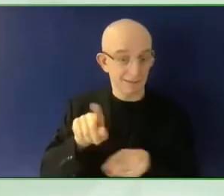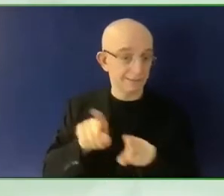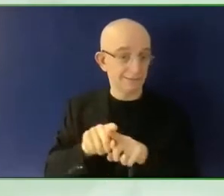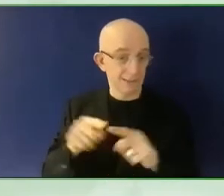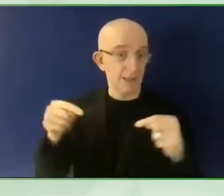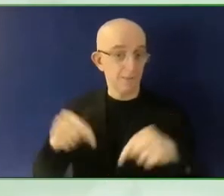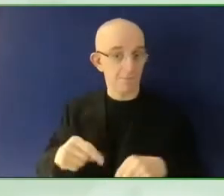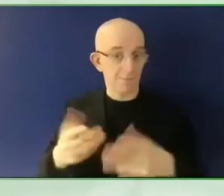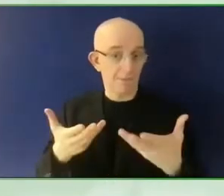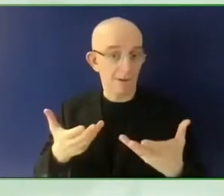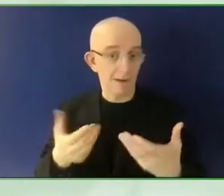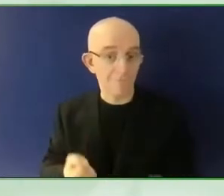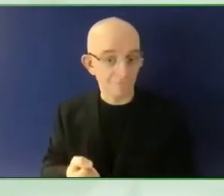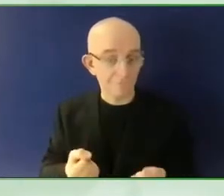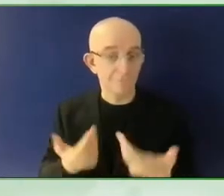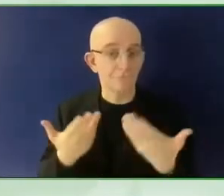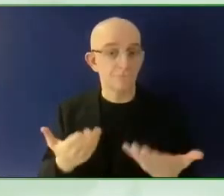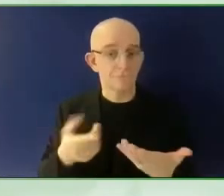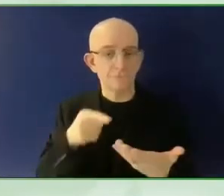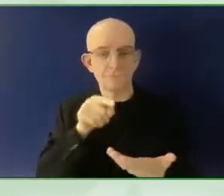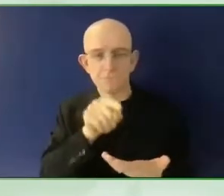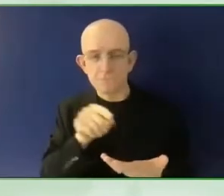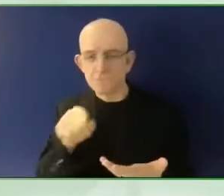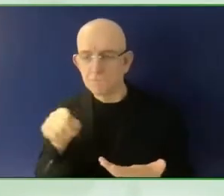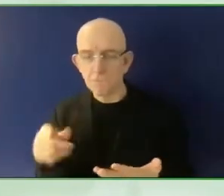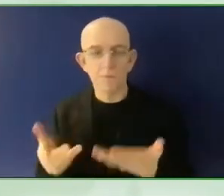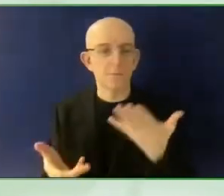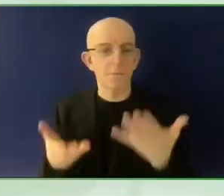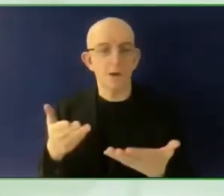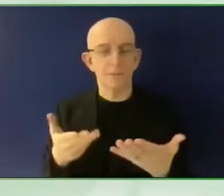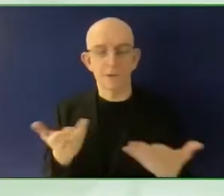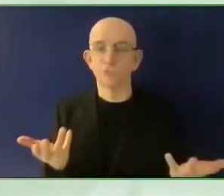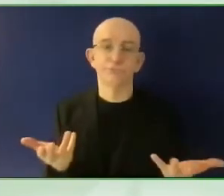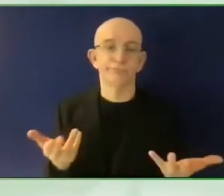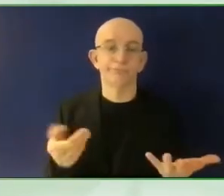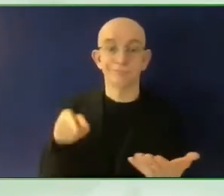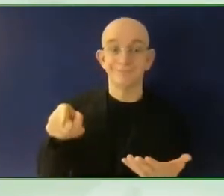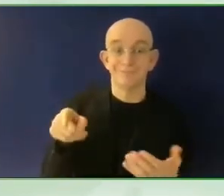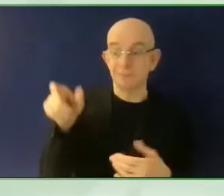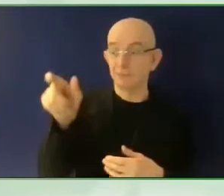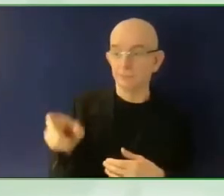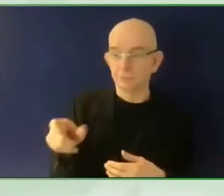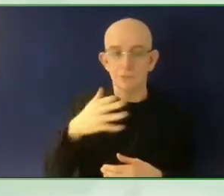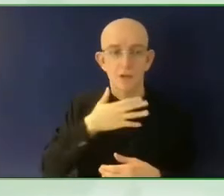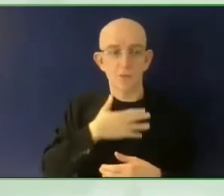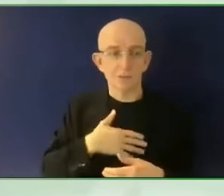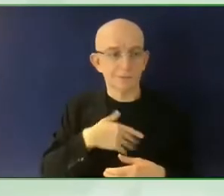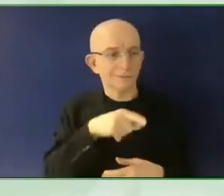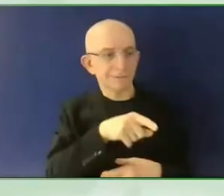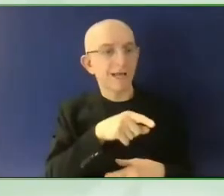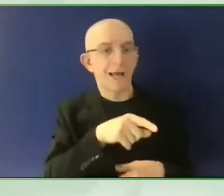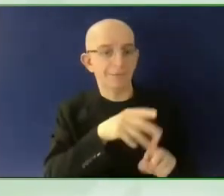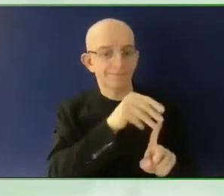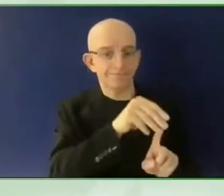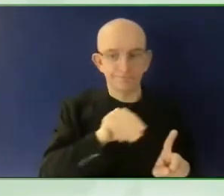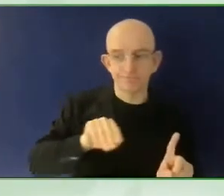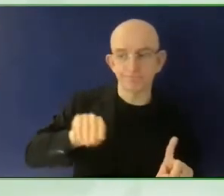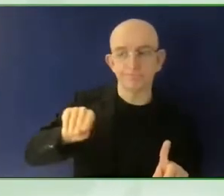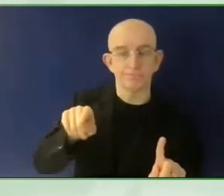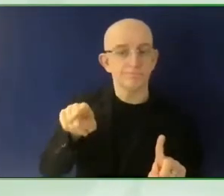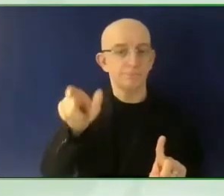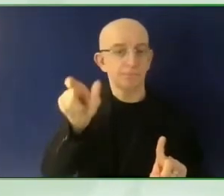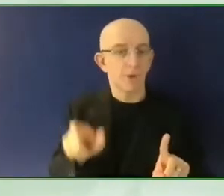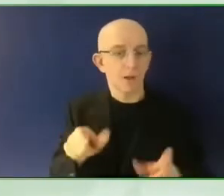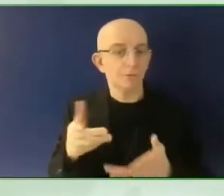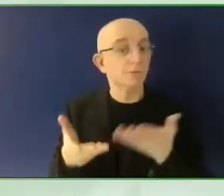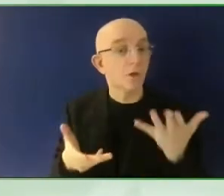But because they know that this person is coming in through Be My Eyes, they're going to be able to get that information to that caller